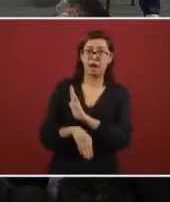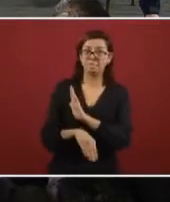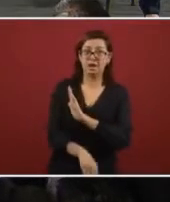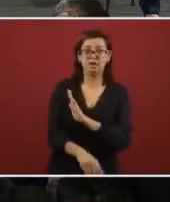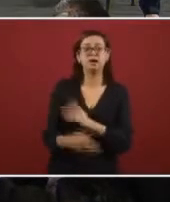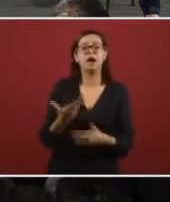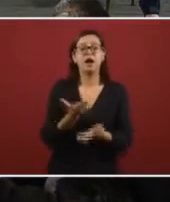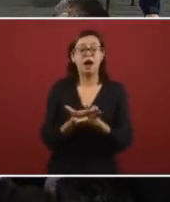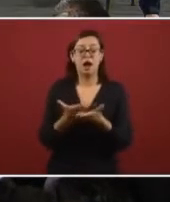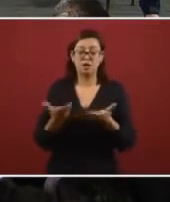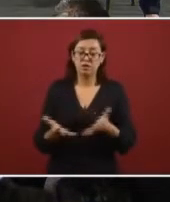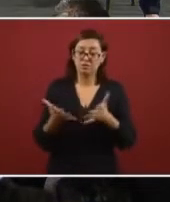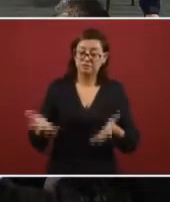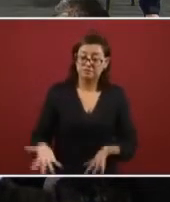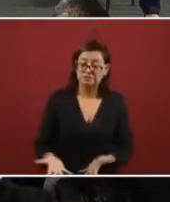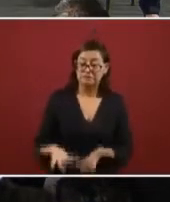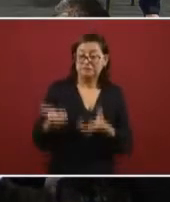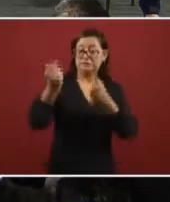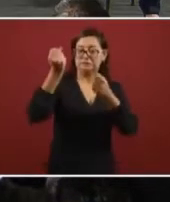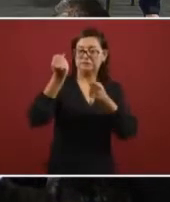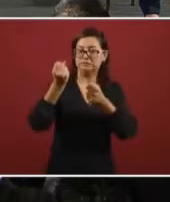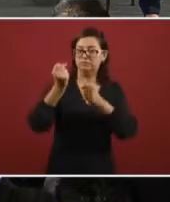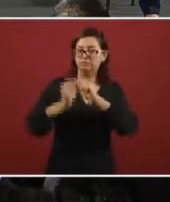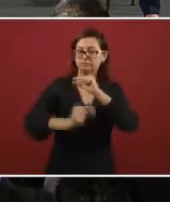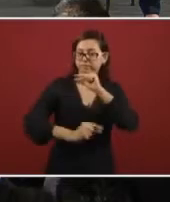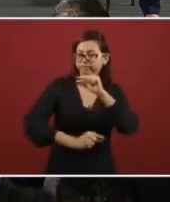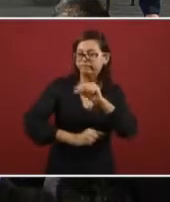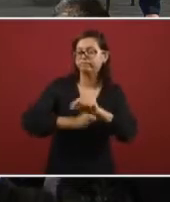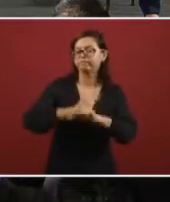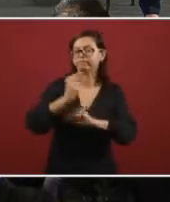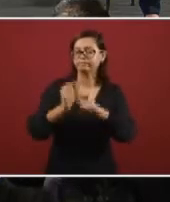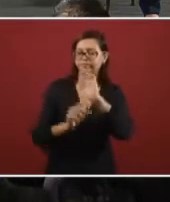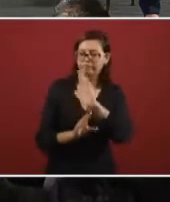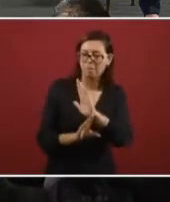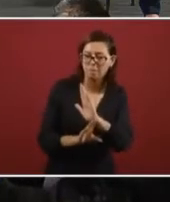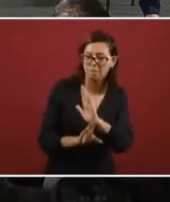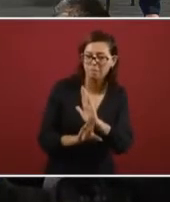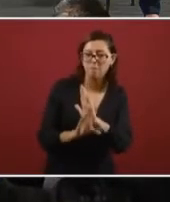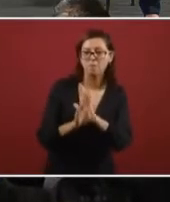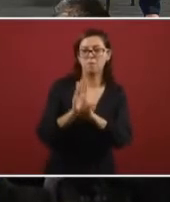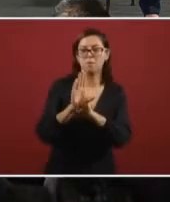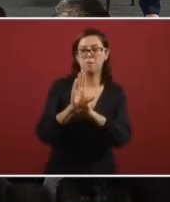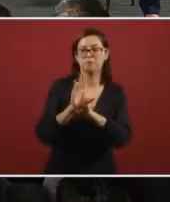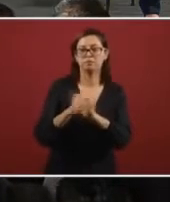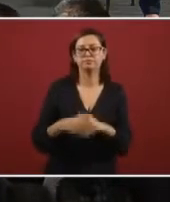decline and now you can see a raise that's been going up